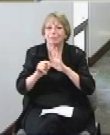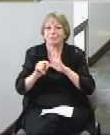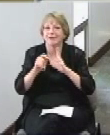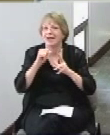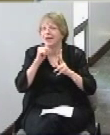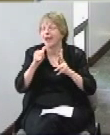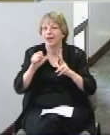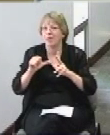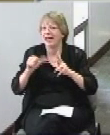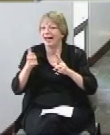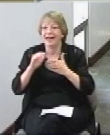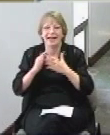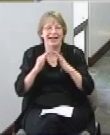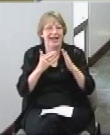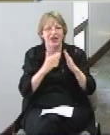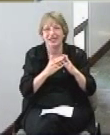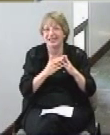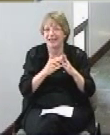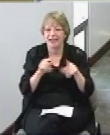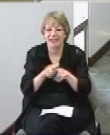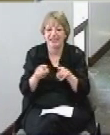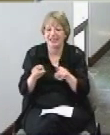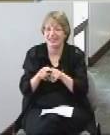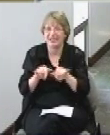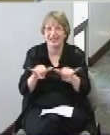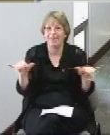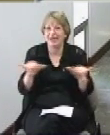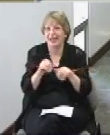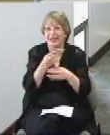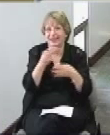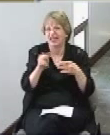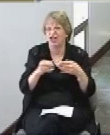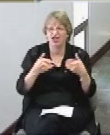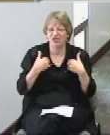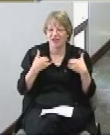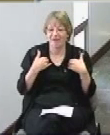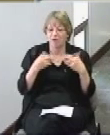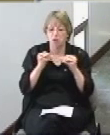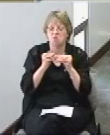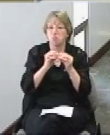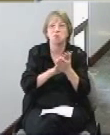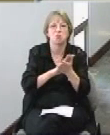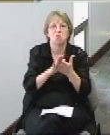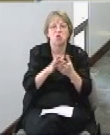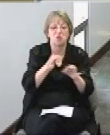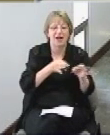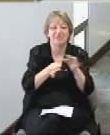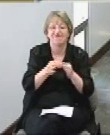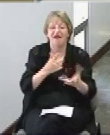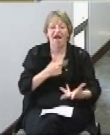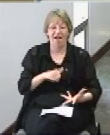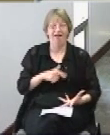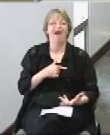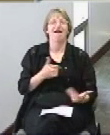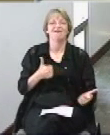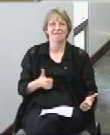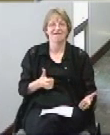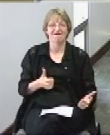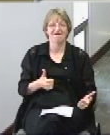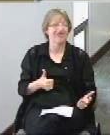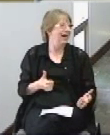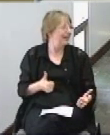the country that will have anything nicer than what we're going to have so the the screen shows the